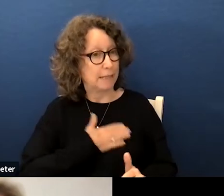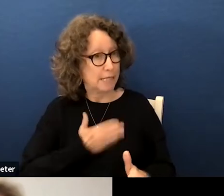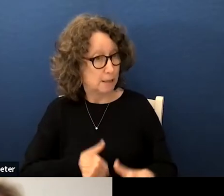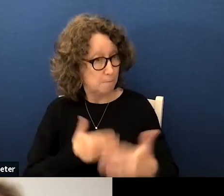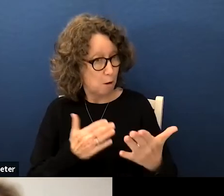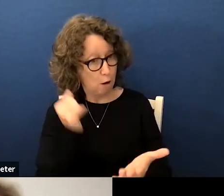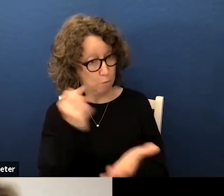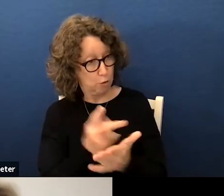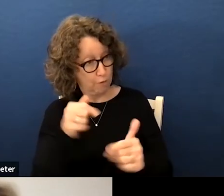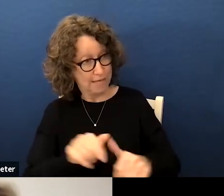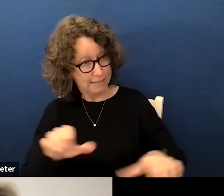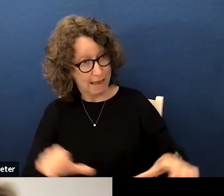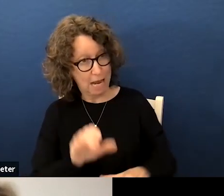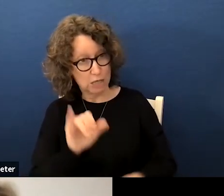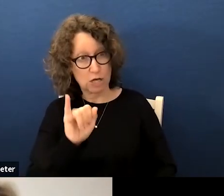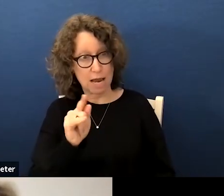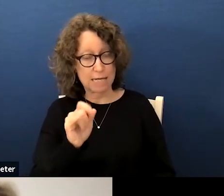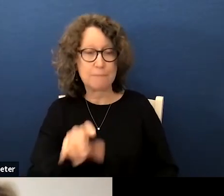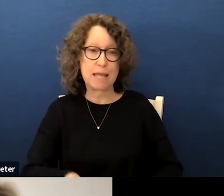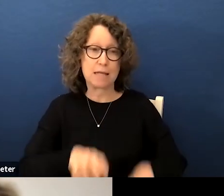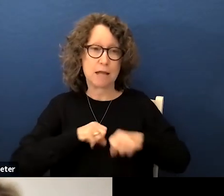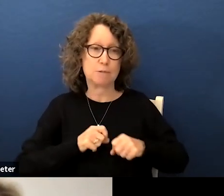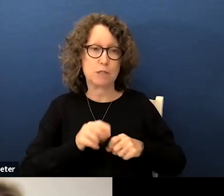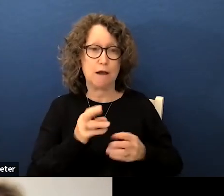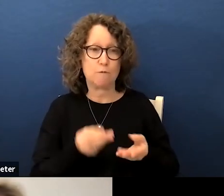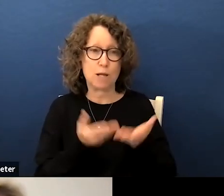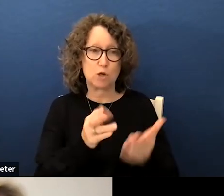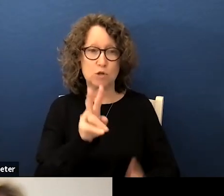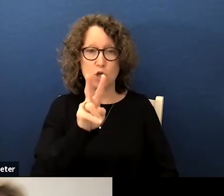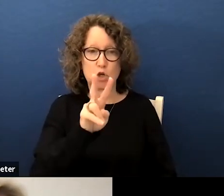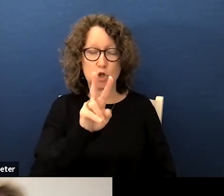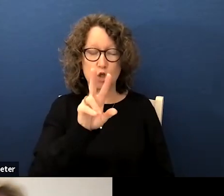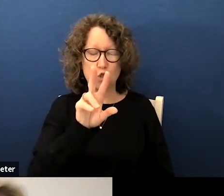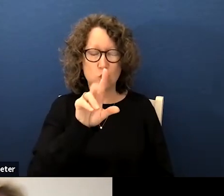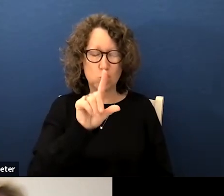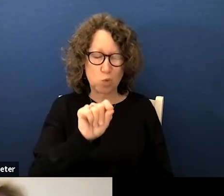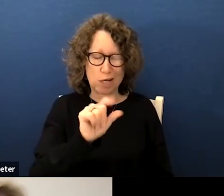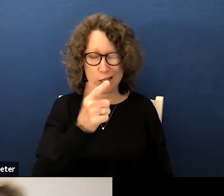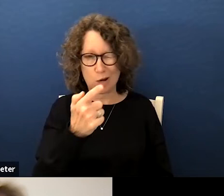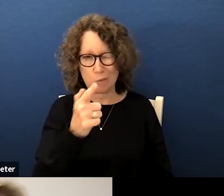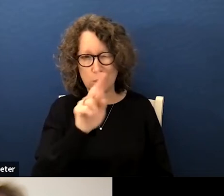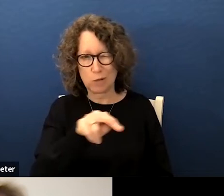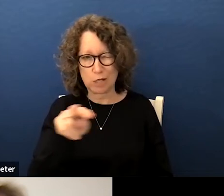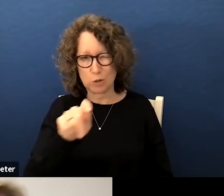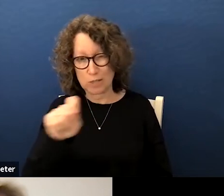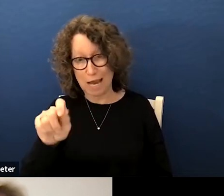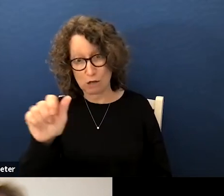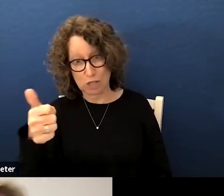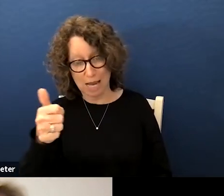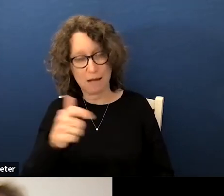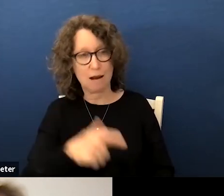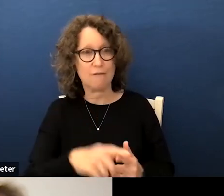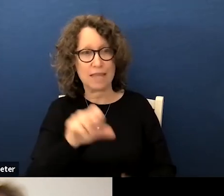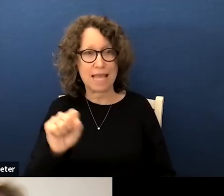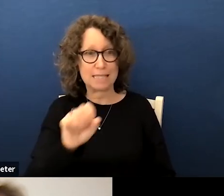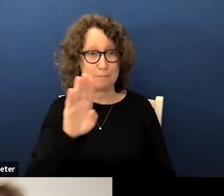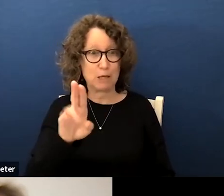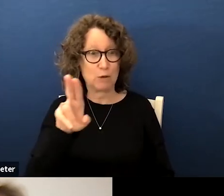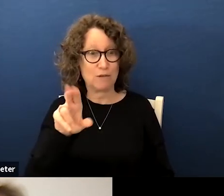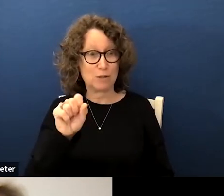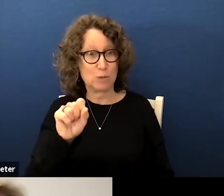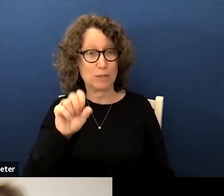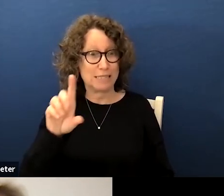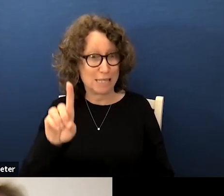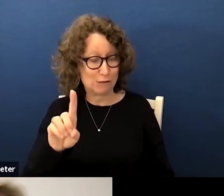approve this action item the adoption of resolution 2021 22-10 of the sb unified school